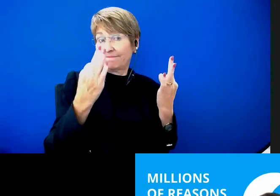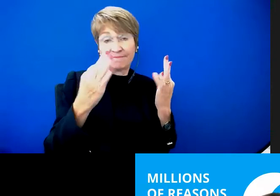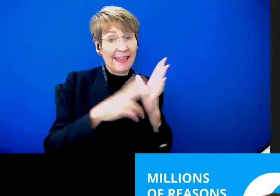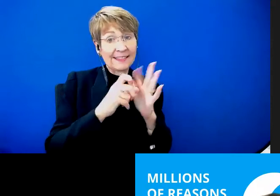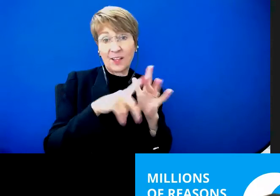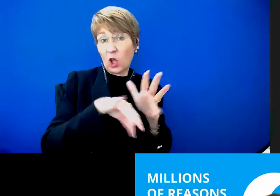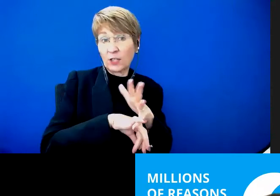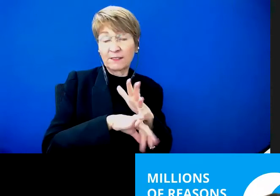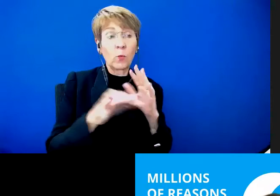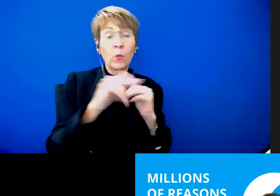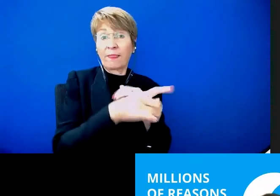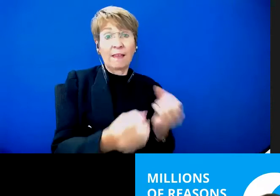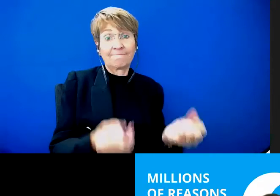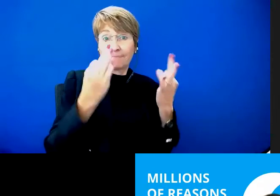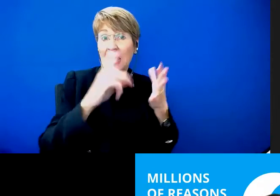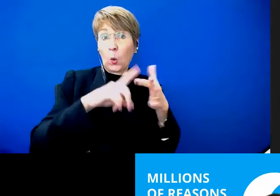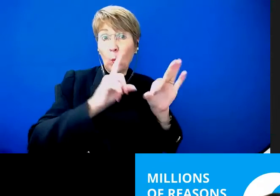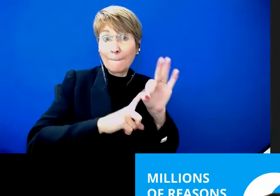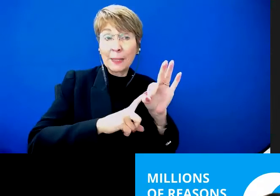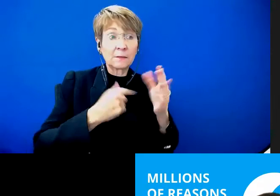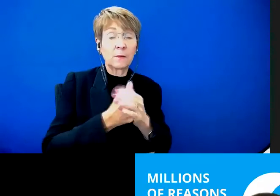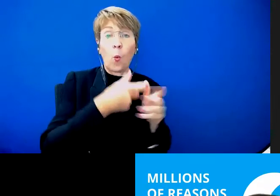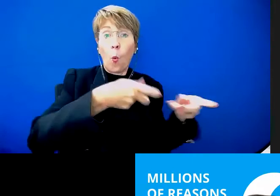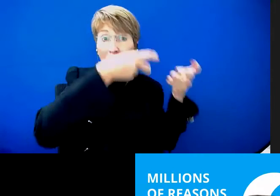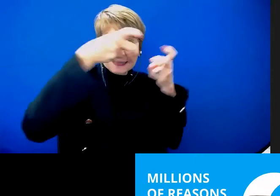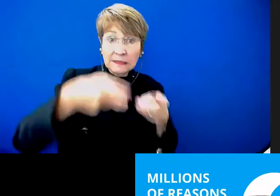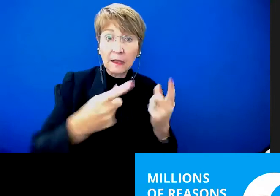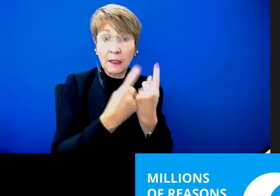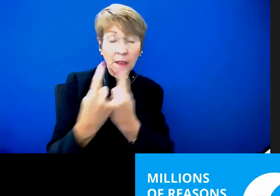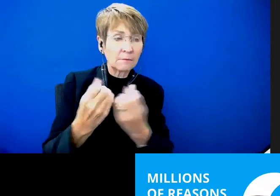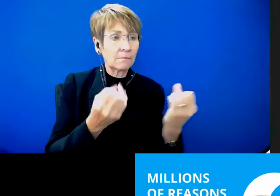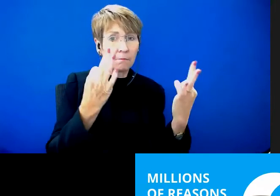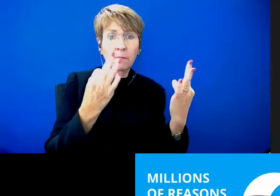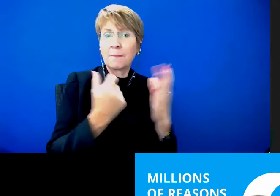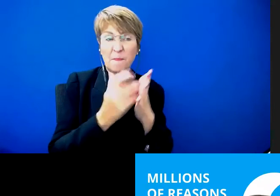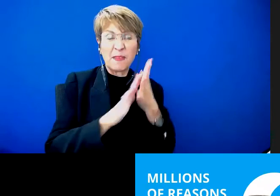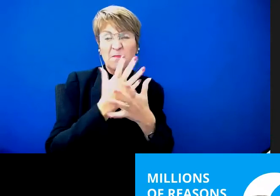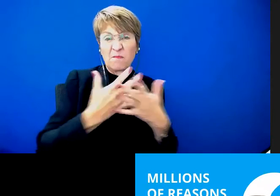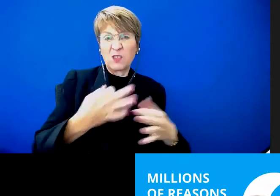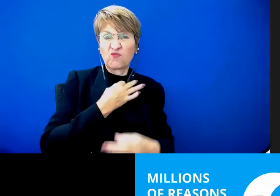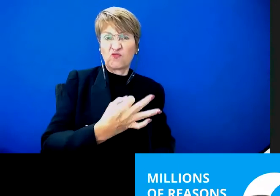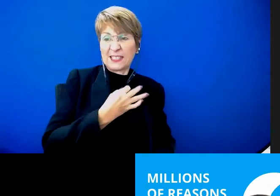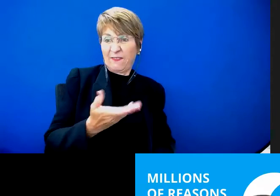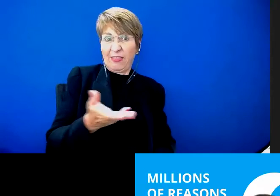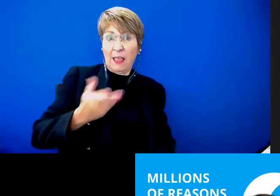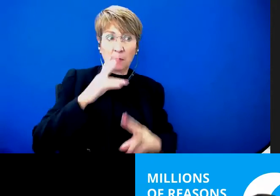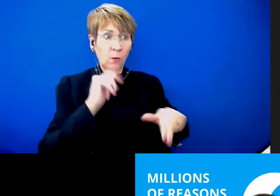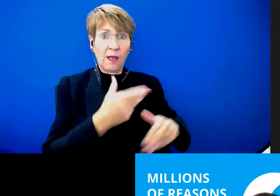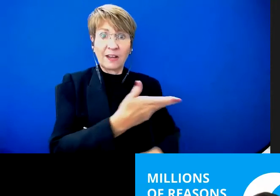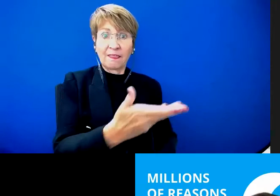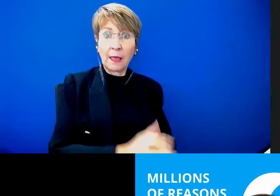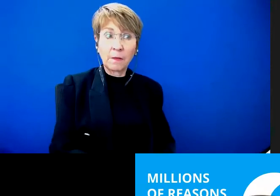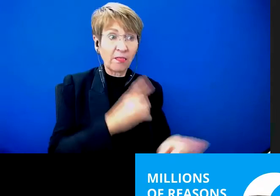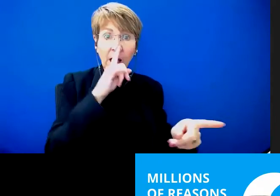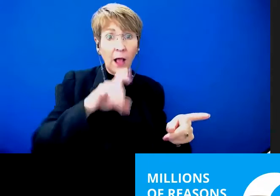which means which poses quite a significant risk to themselves and others. And when people can't afford to pay